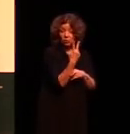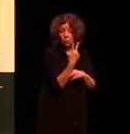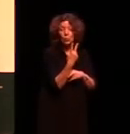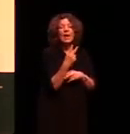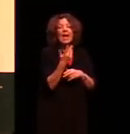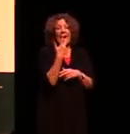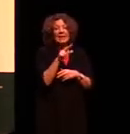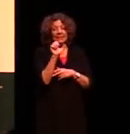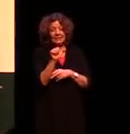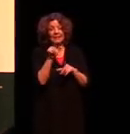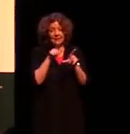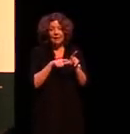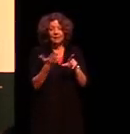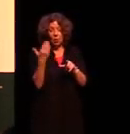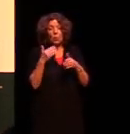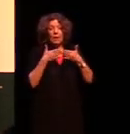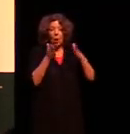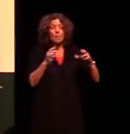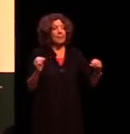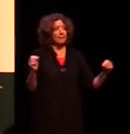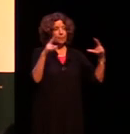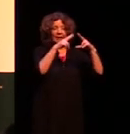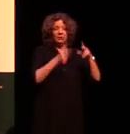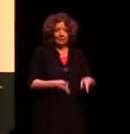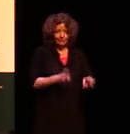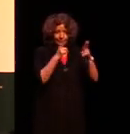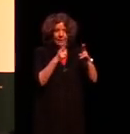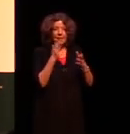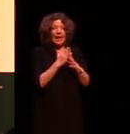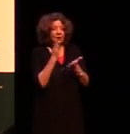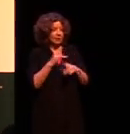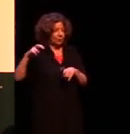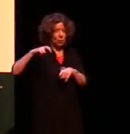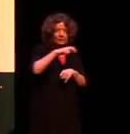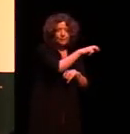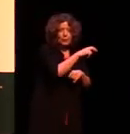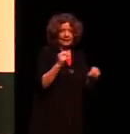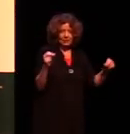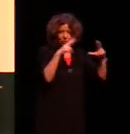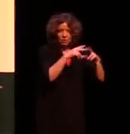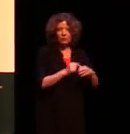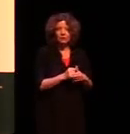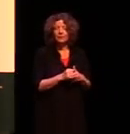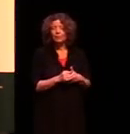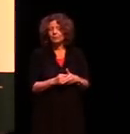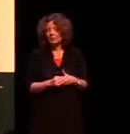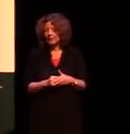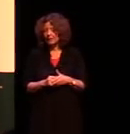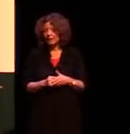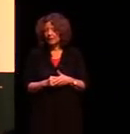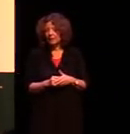the bridge, the whale people of Sydney, they marched across the bridge with their whale bone designs on their